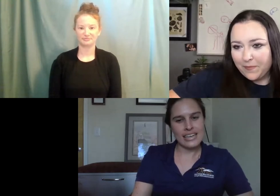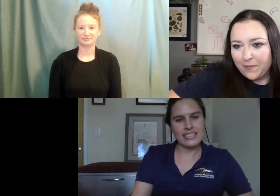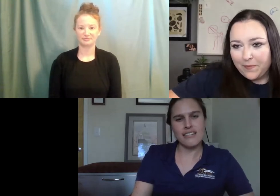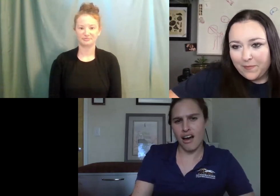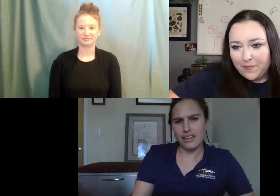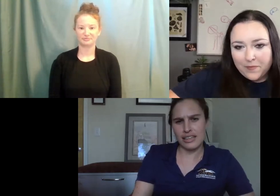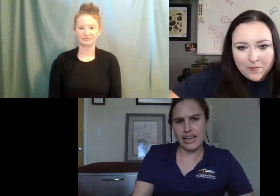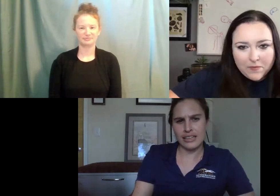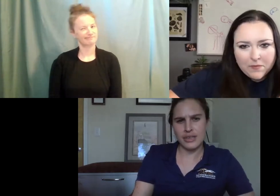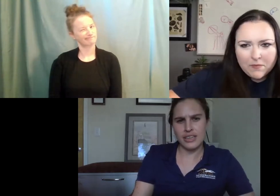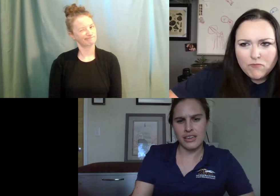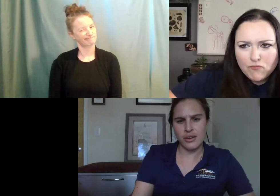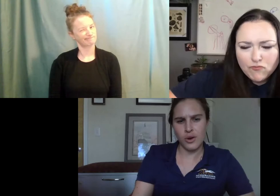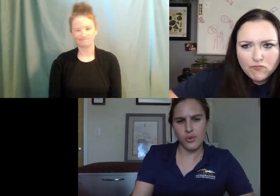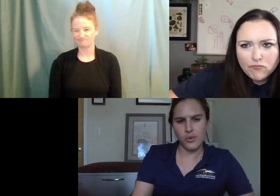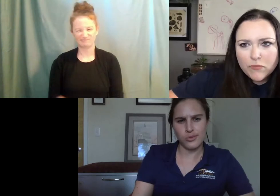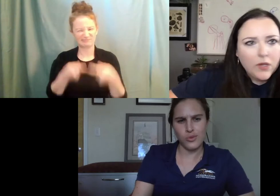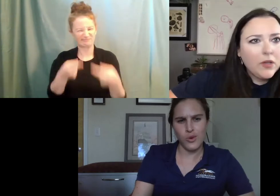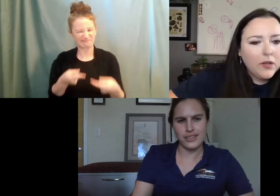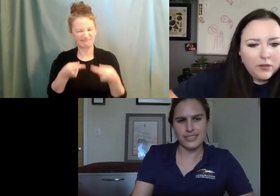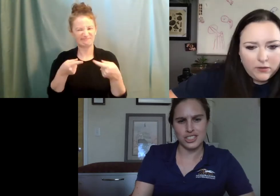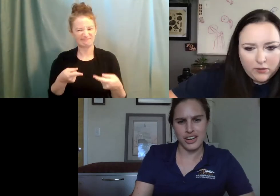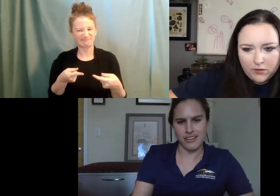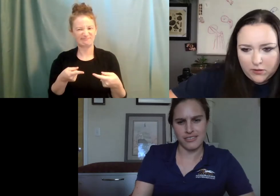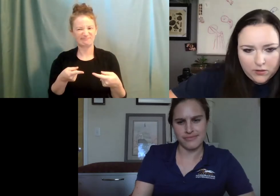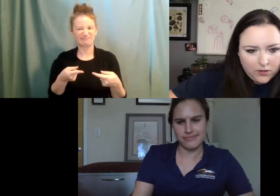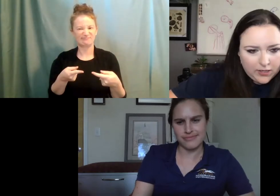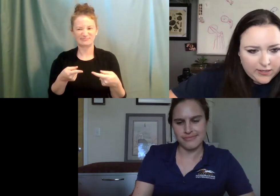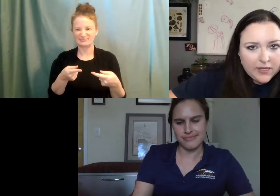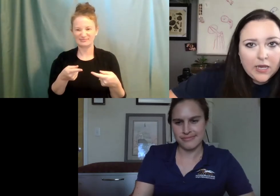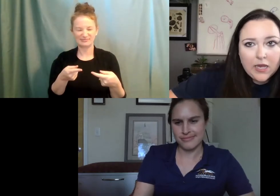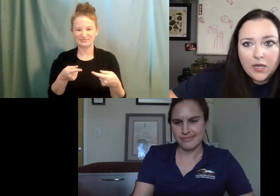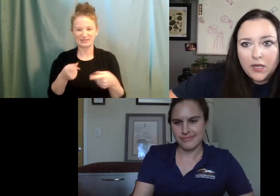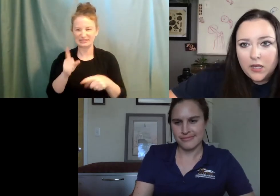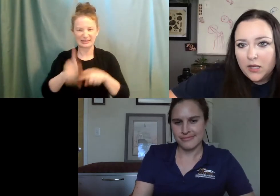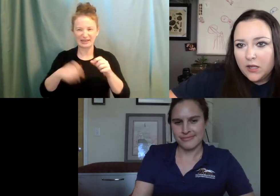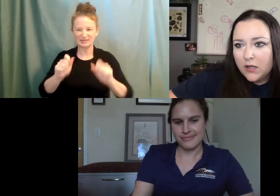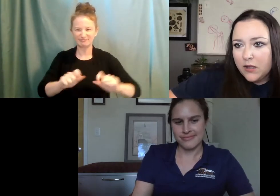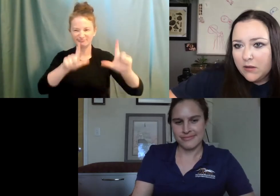It is not letting me want to share. Let's see.